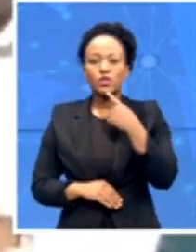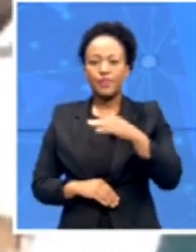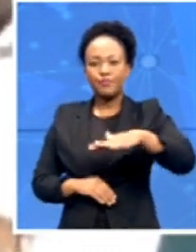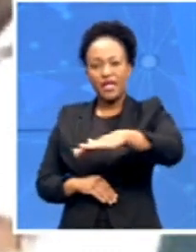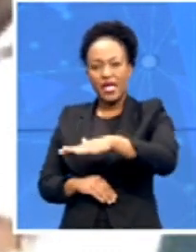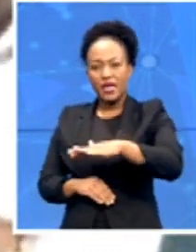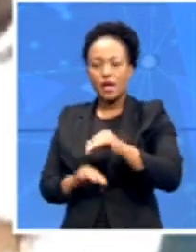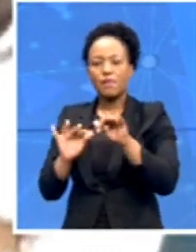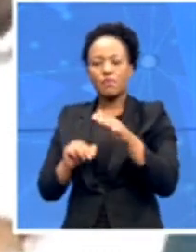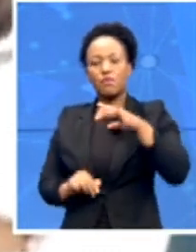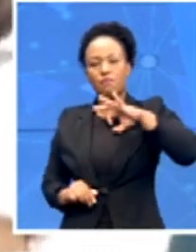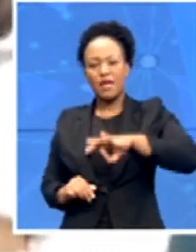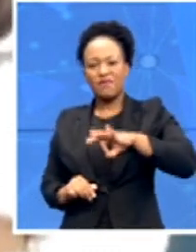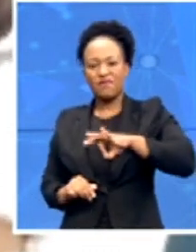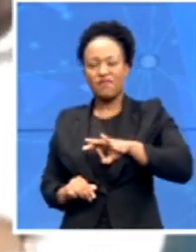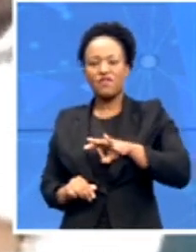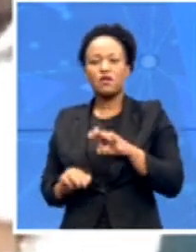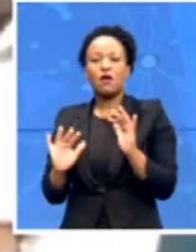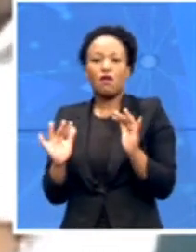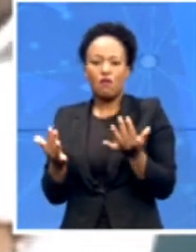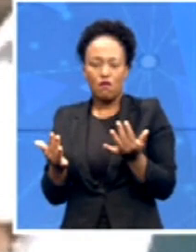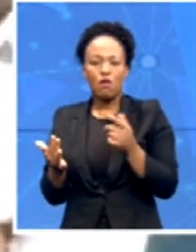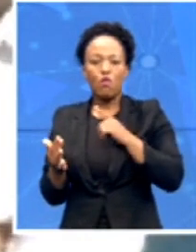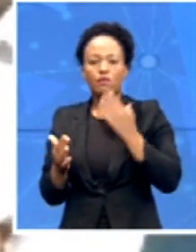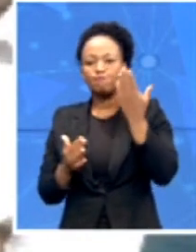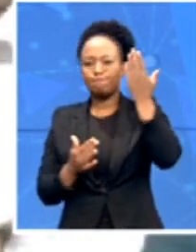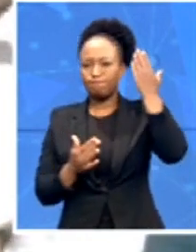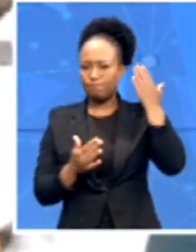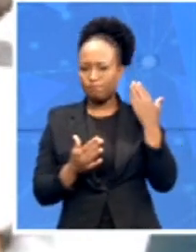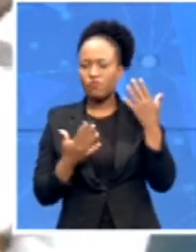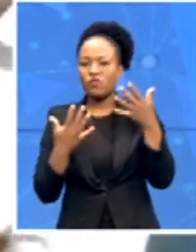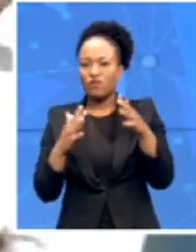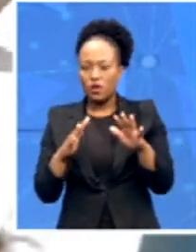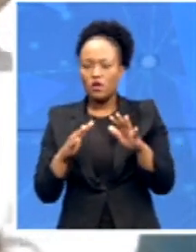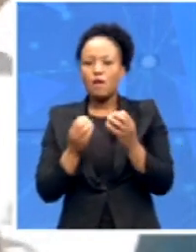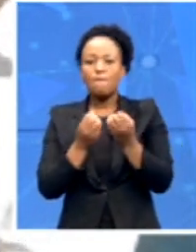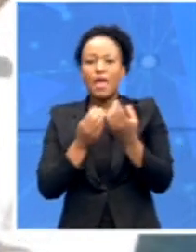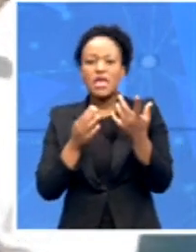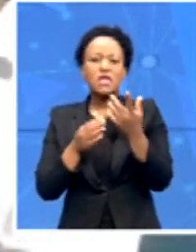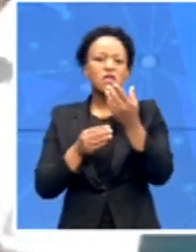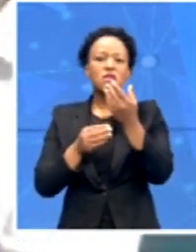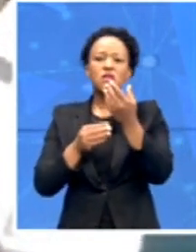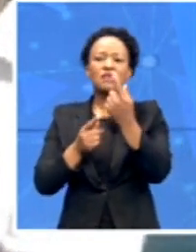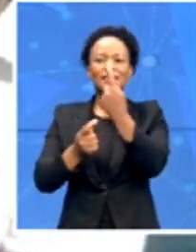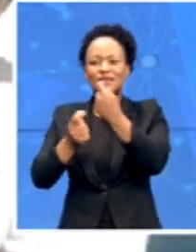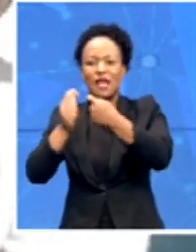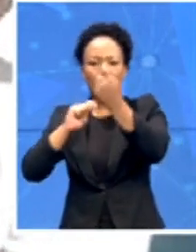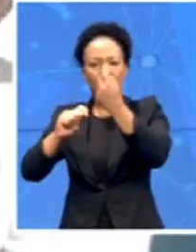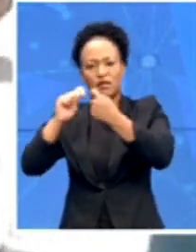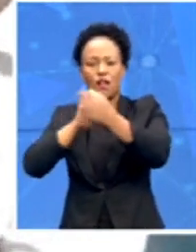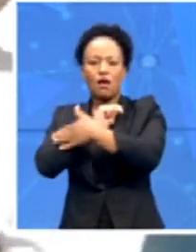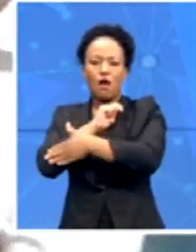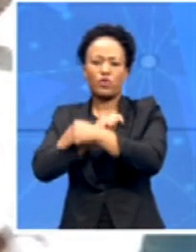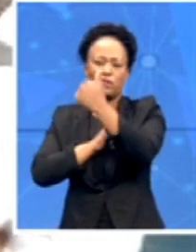that happens we have seen in the past diamonds being exported so not really apart from a little job here and there